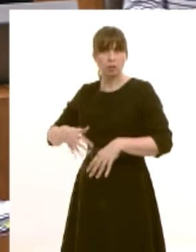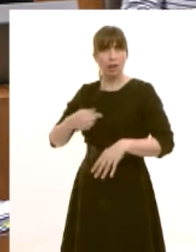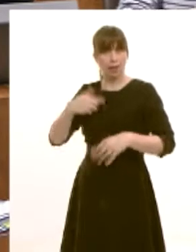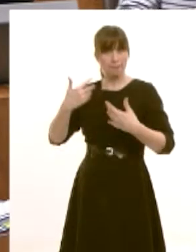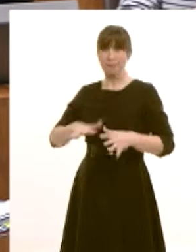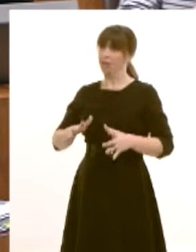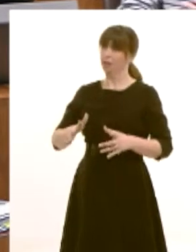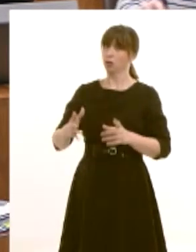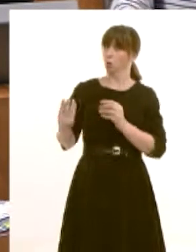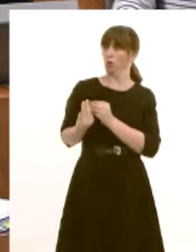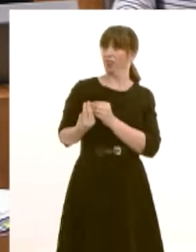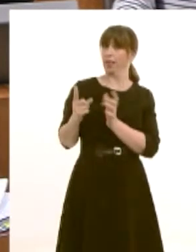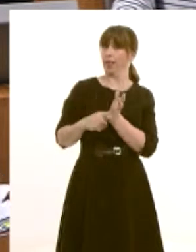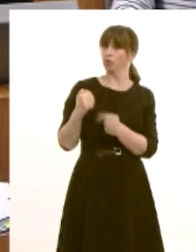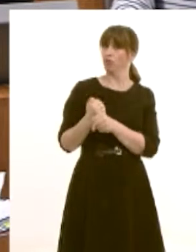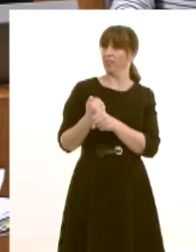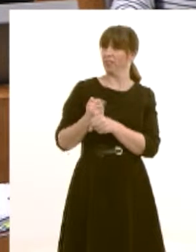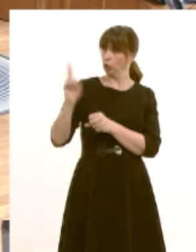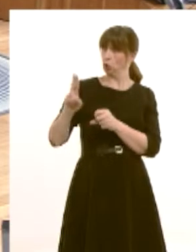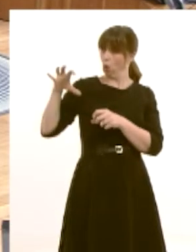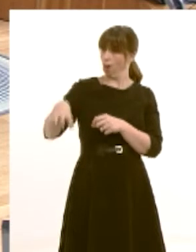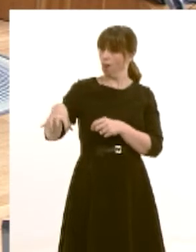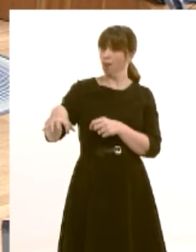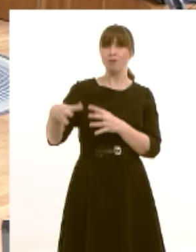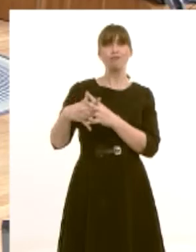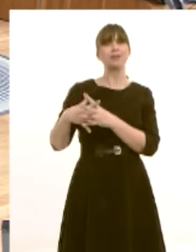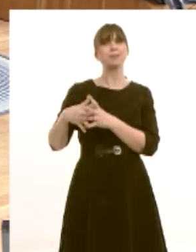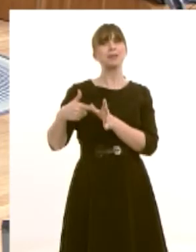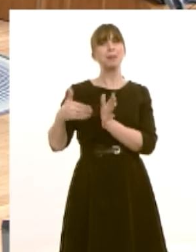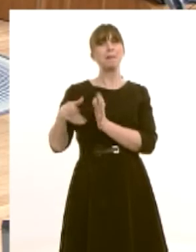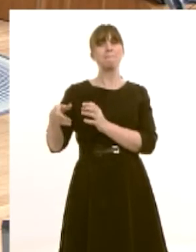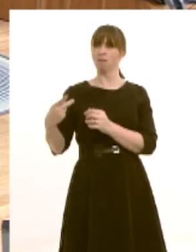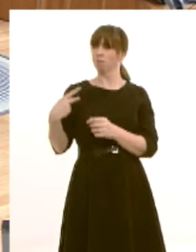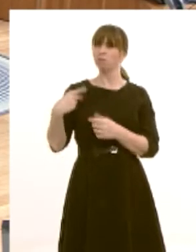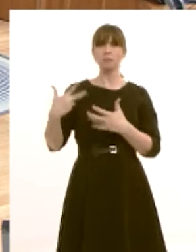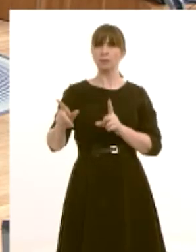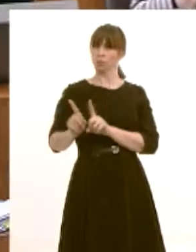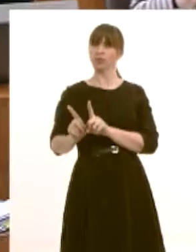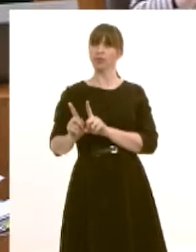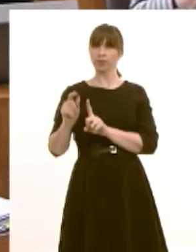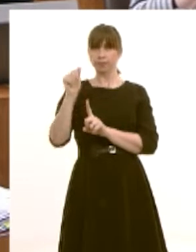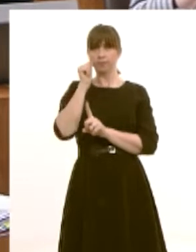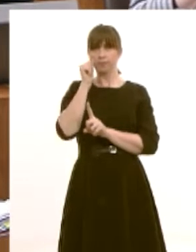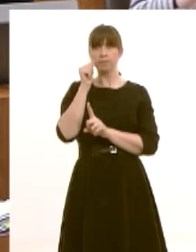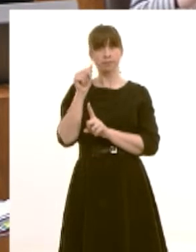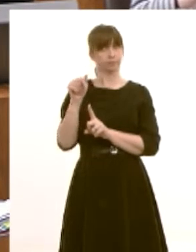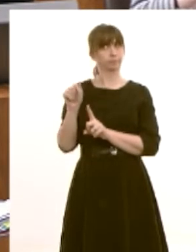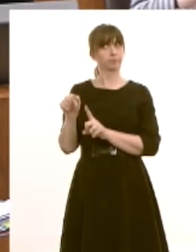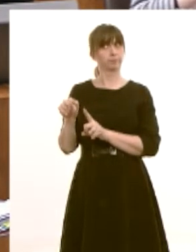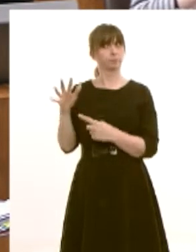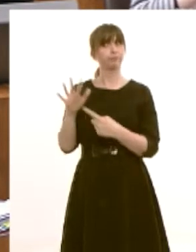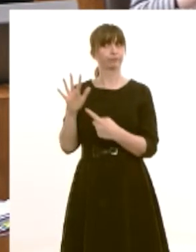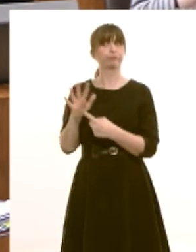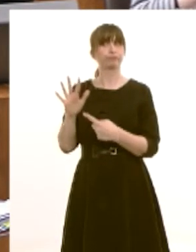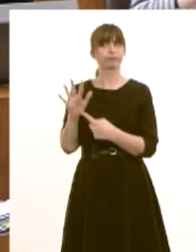the school with leslie griffiths as the rexam member and i know that this is something which is extremely